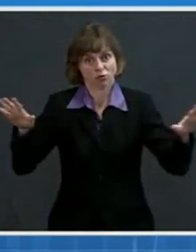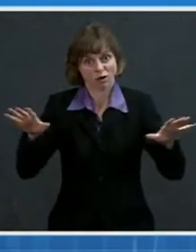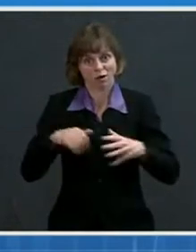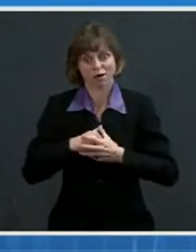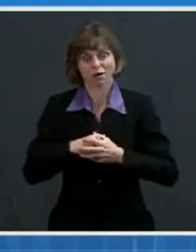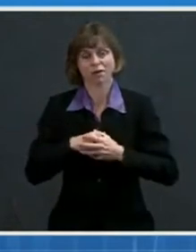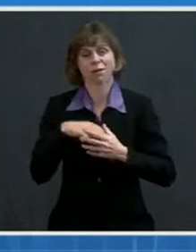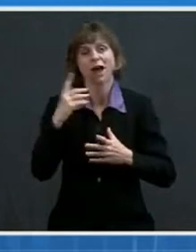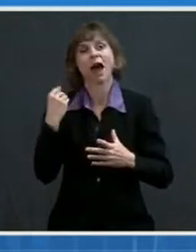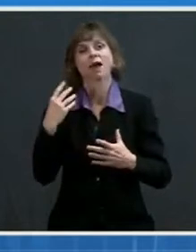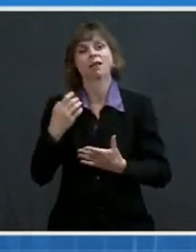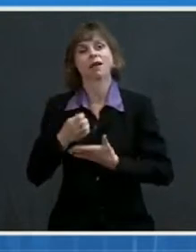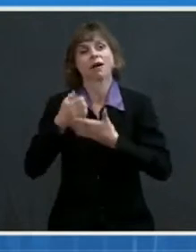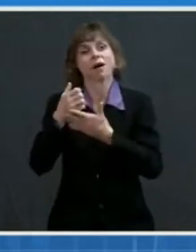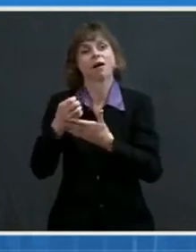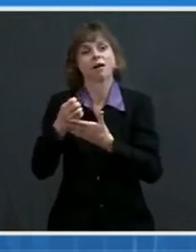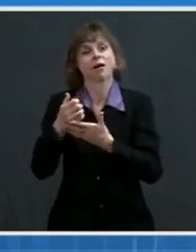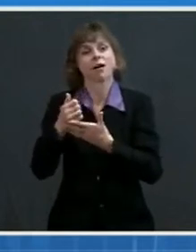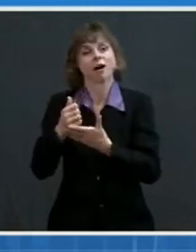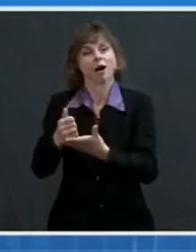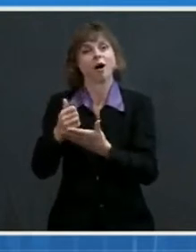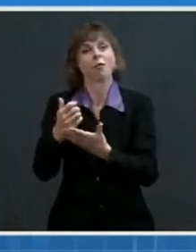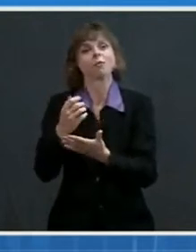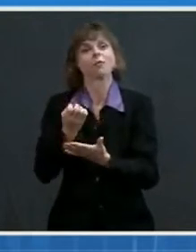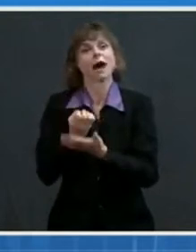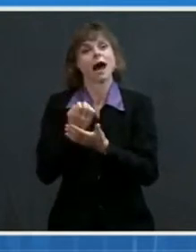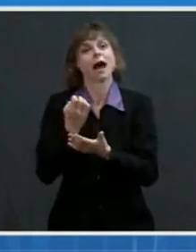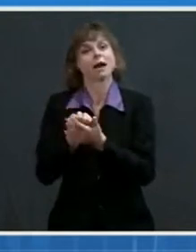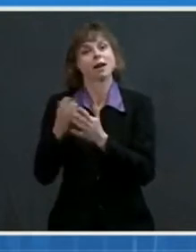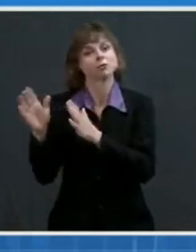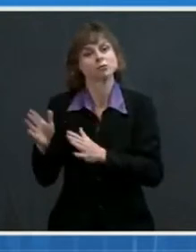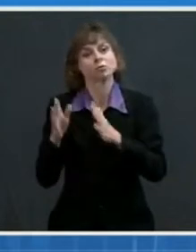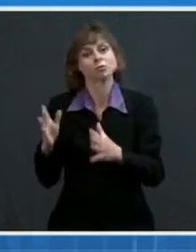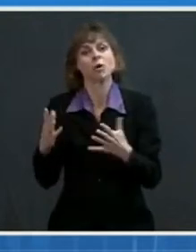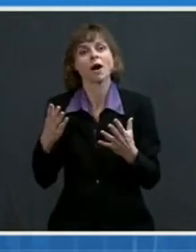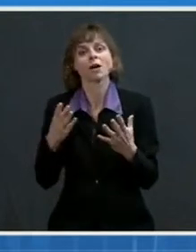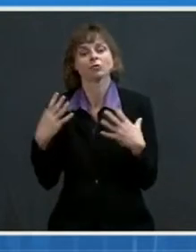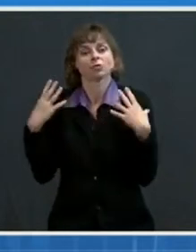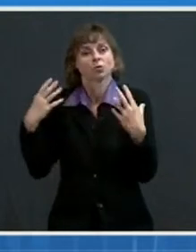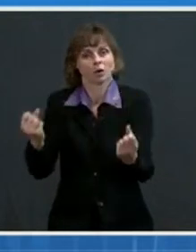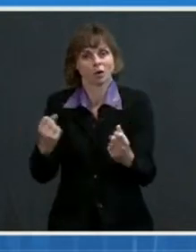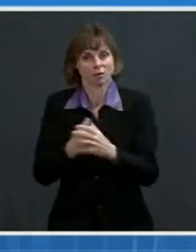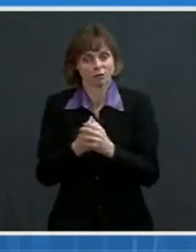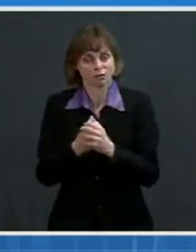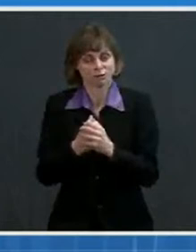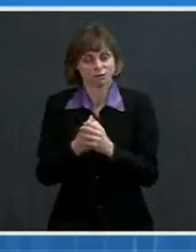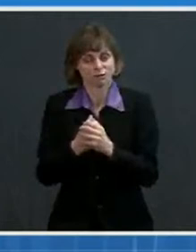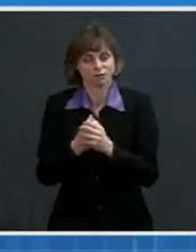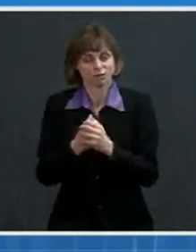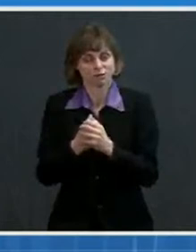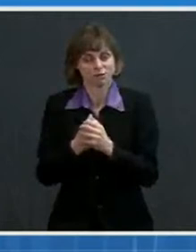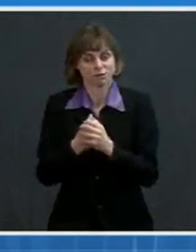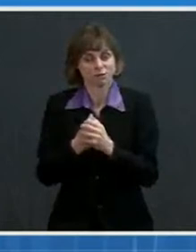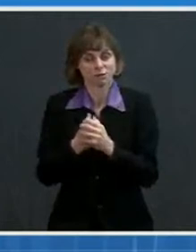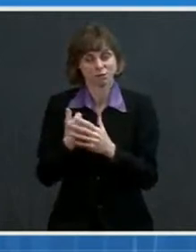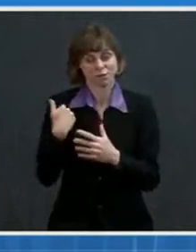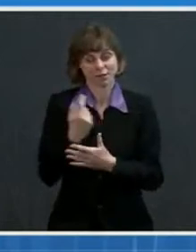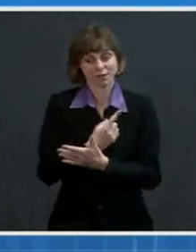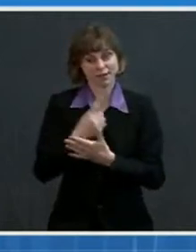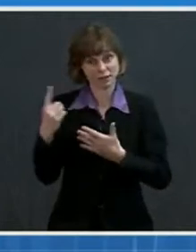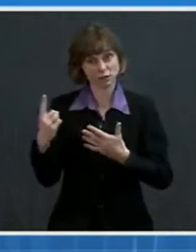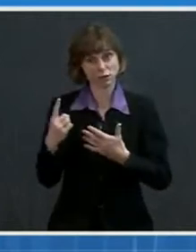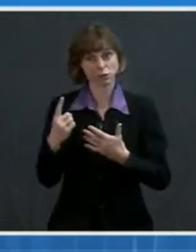tough times successfully. This weekend, we took critical steps on both fronts. On Saturday, the Senate